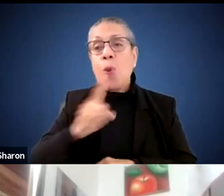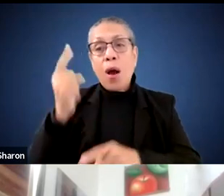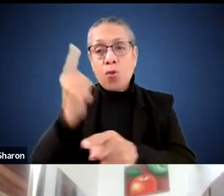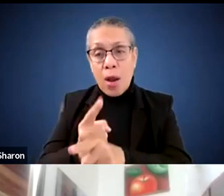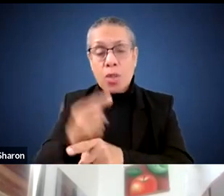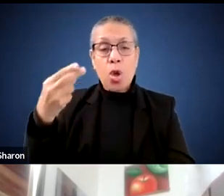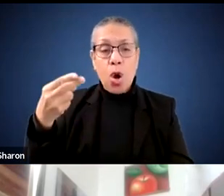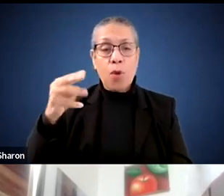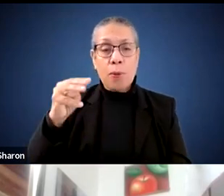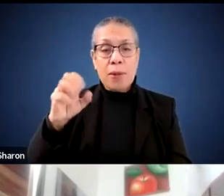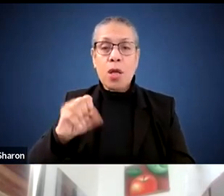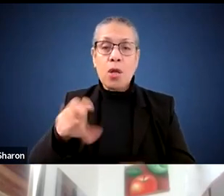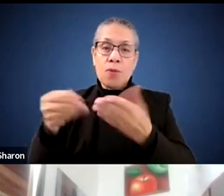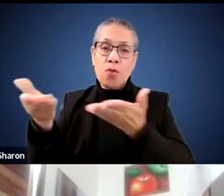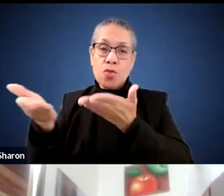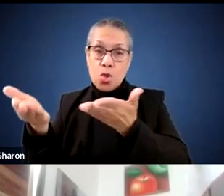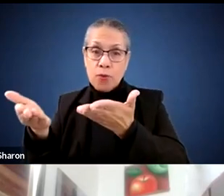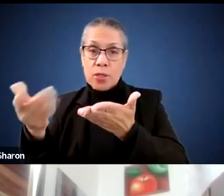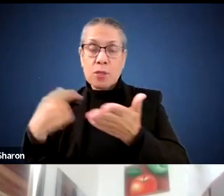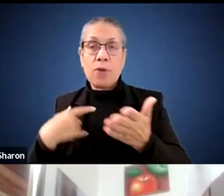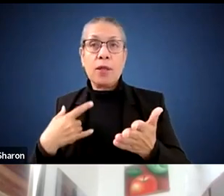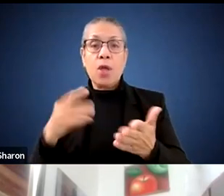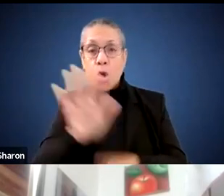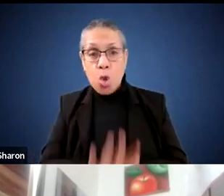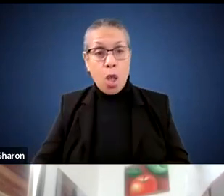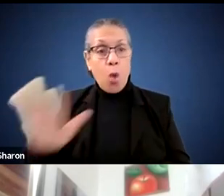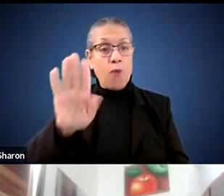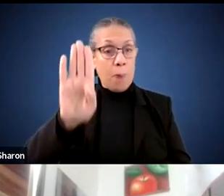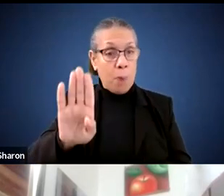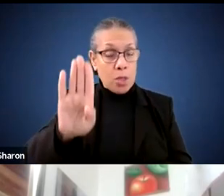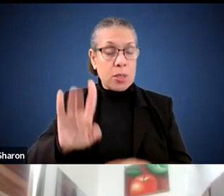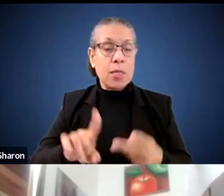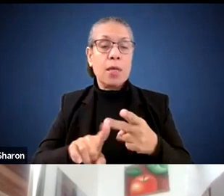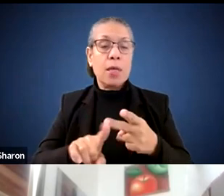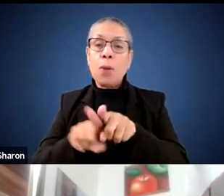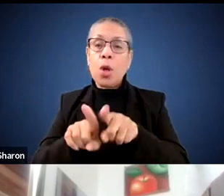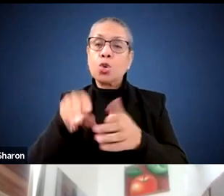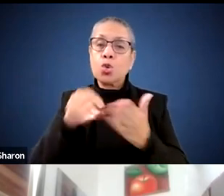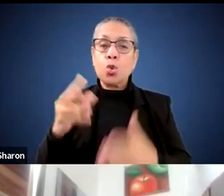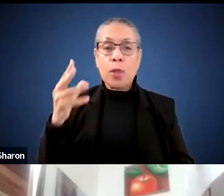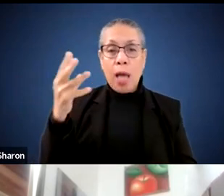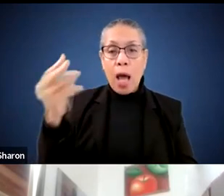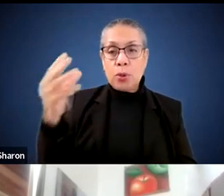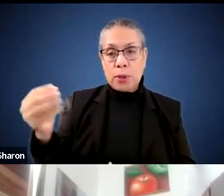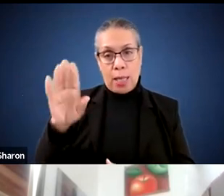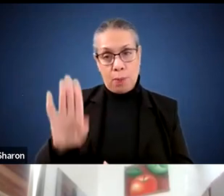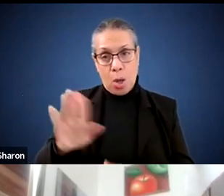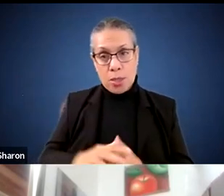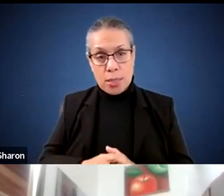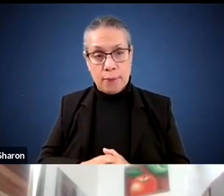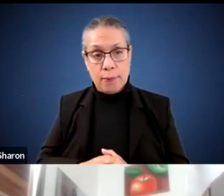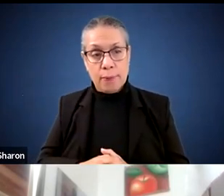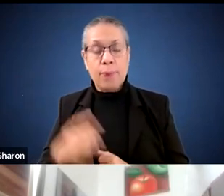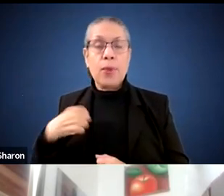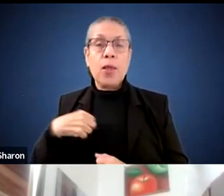school serves children, not only from across, uh, the city of Boston, but also students, um, outside of the district. We're